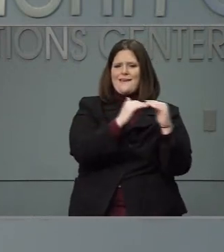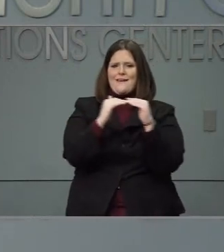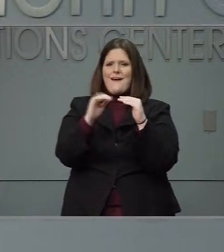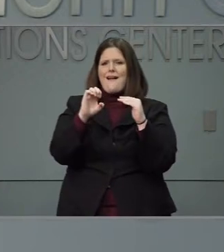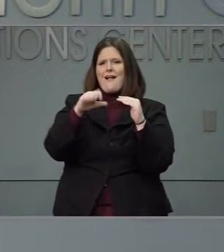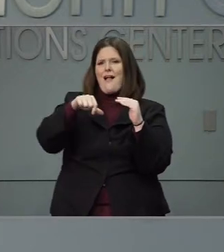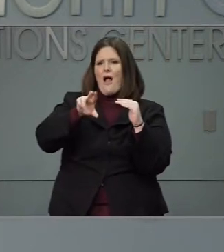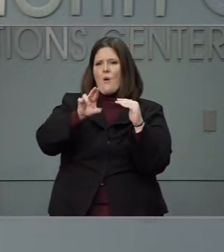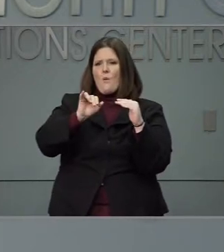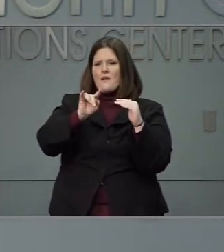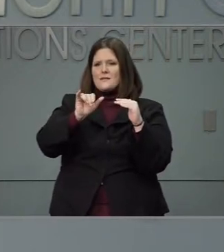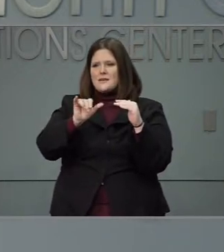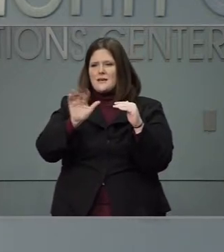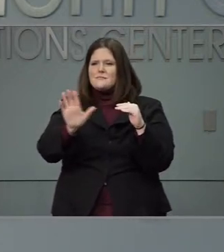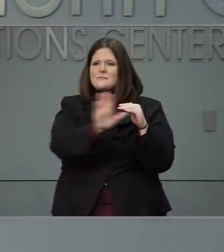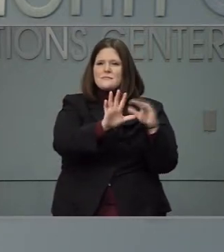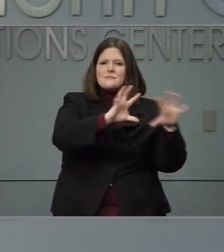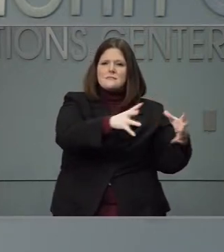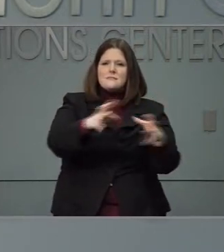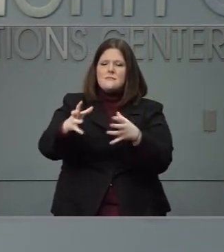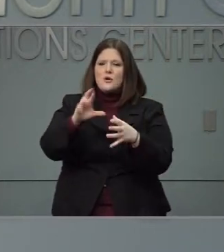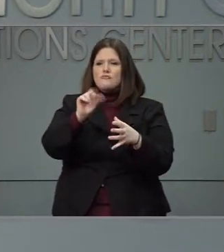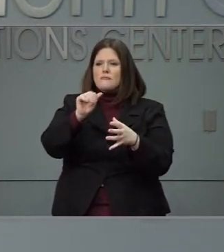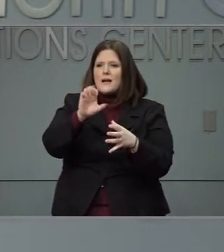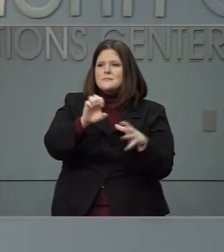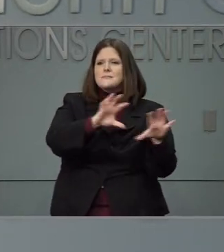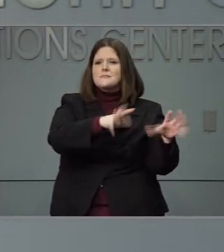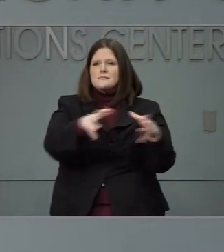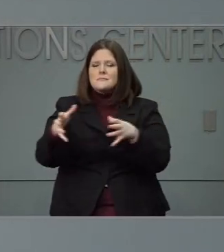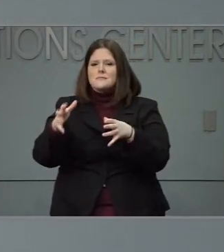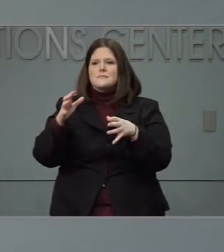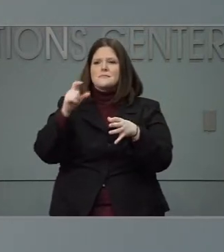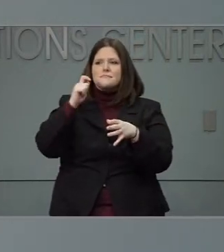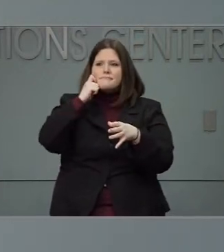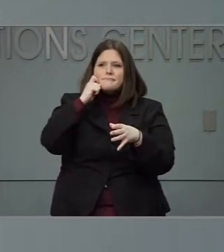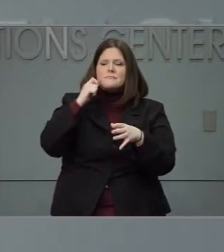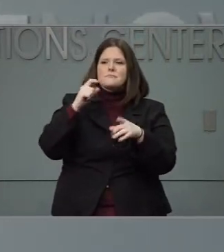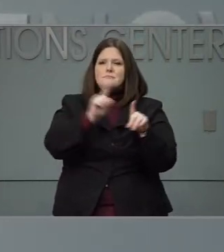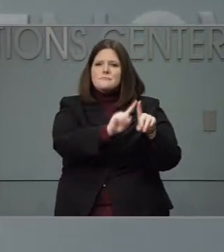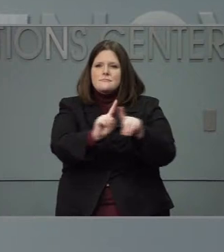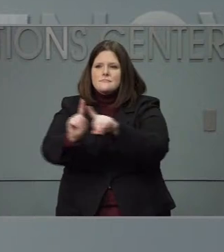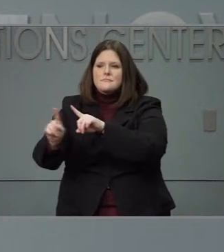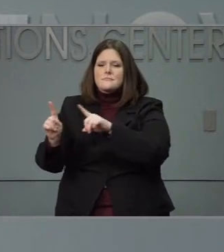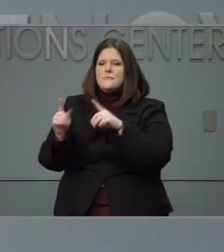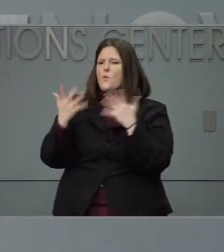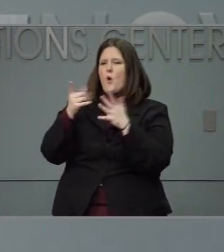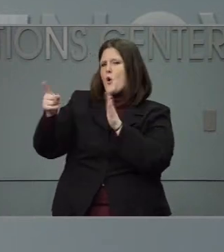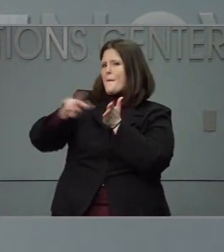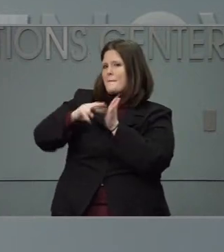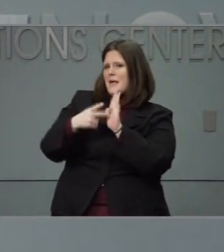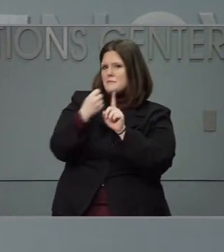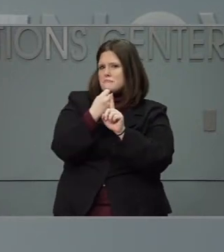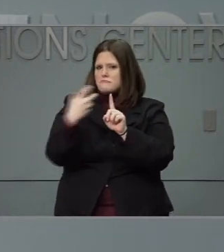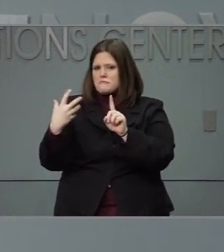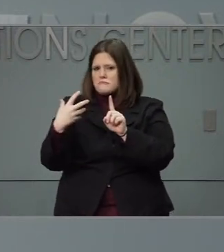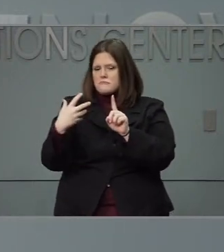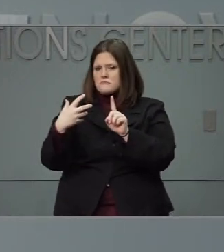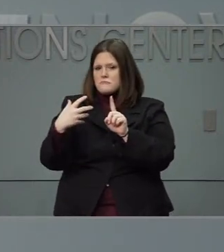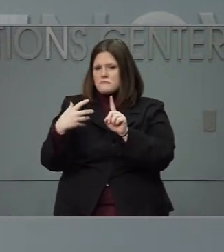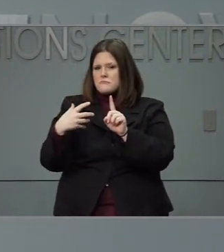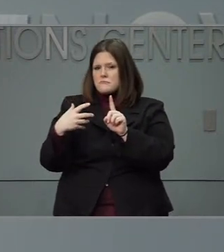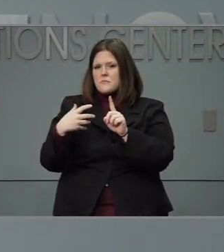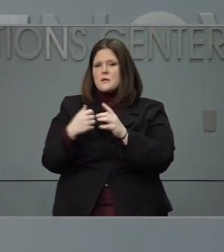these vaccines, and I apologize if someone already asked this while we were having some phone issues earlier. Looking over your initial